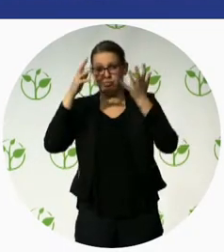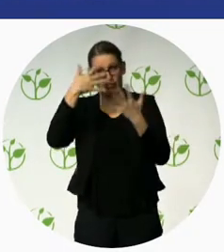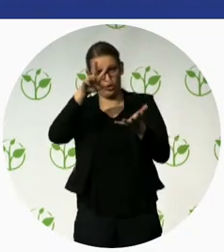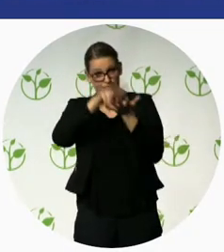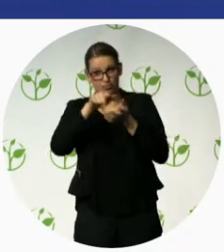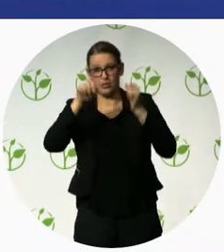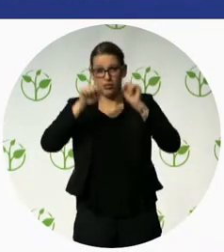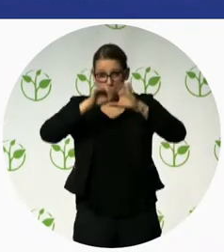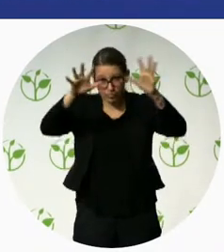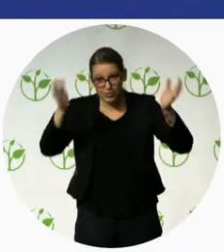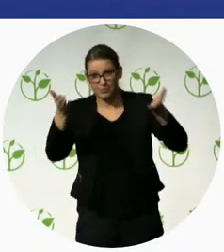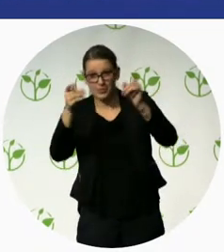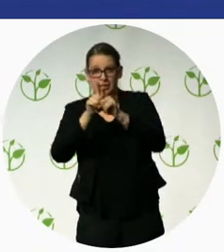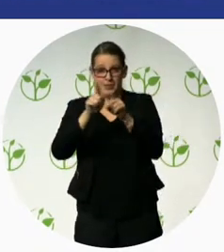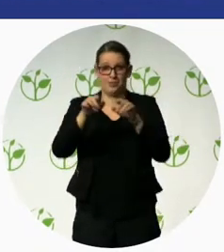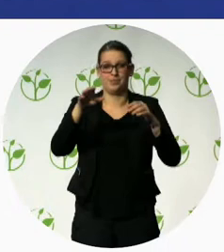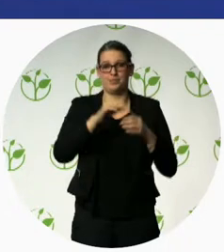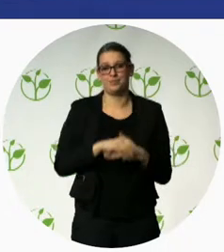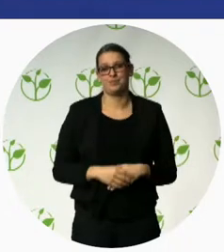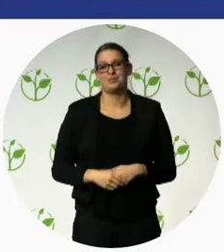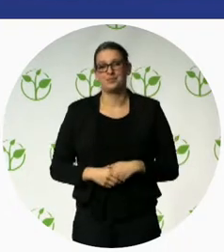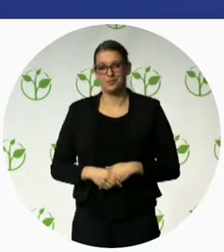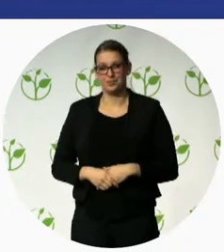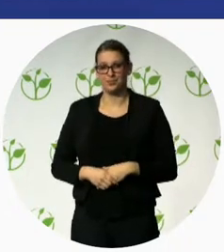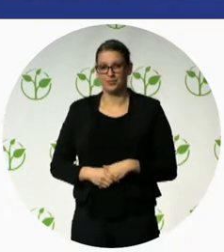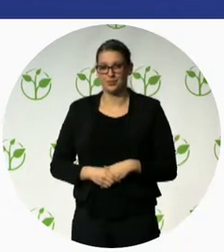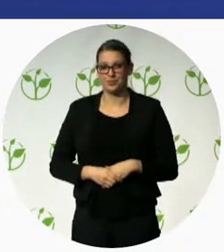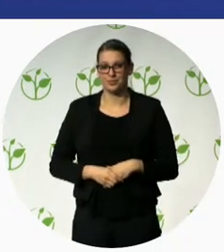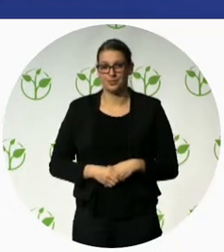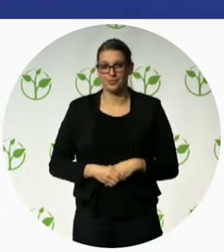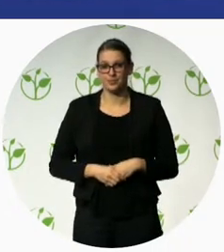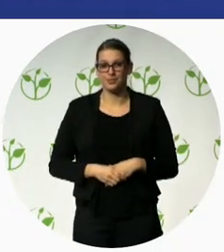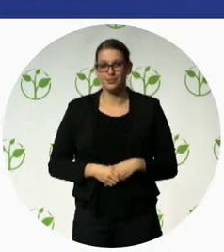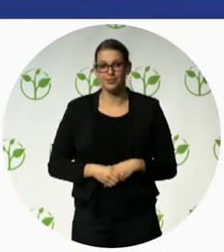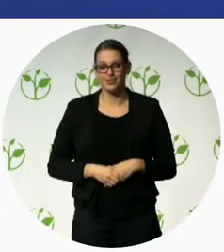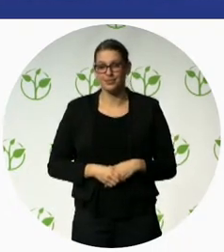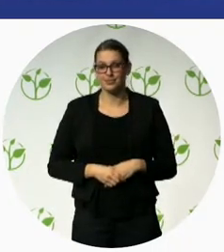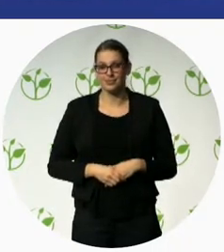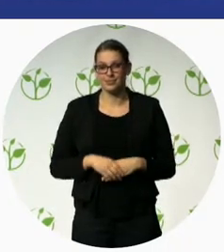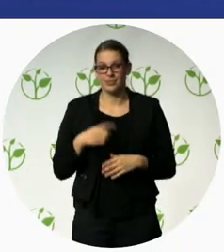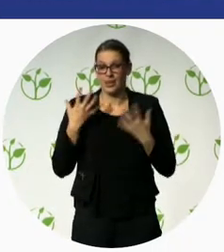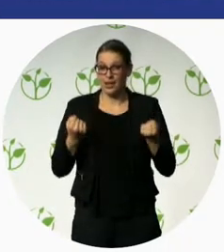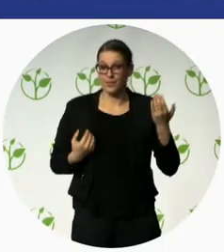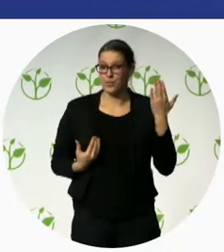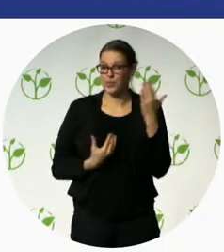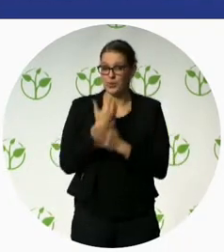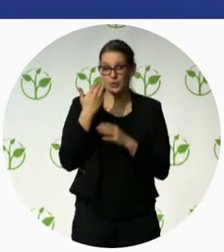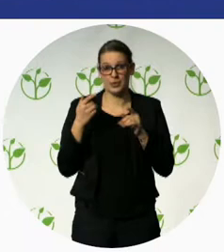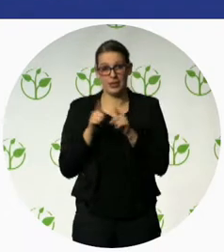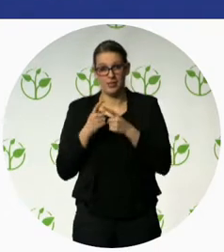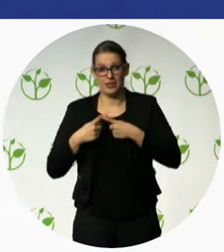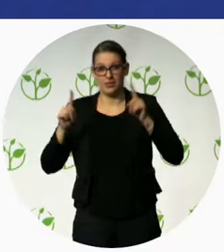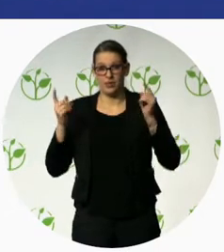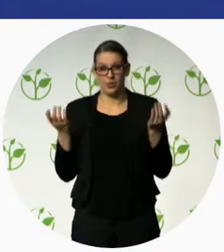the other innovation that we did is we pioneered the use of high density polyethylene pipes everywhere in the world when they are making